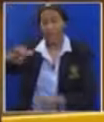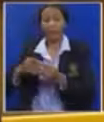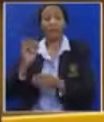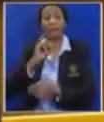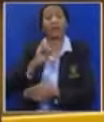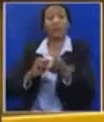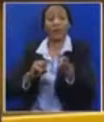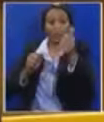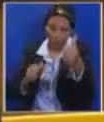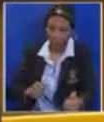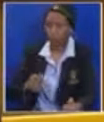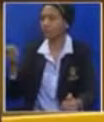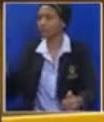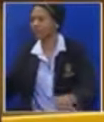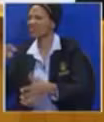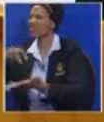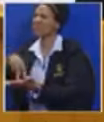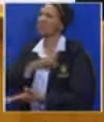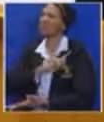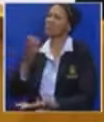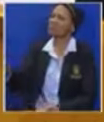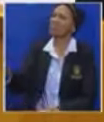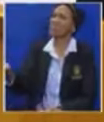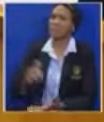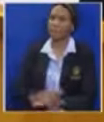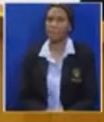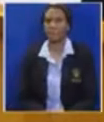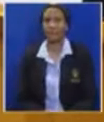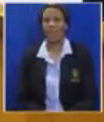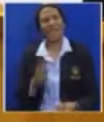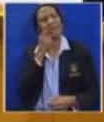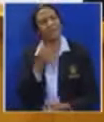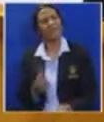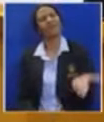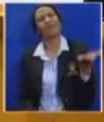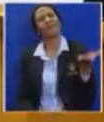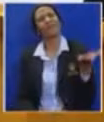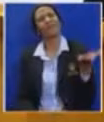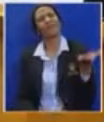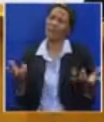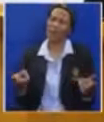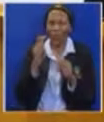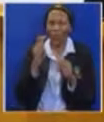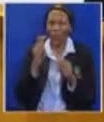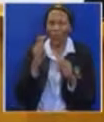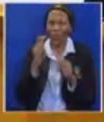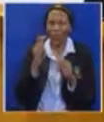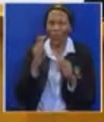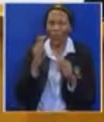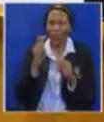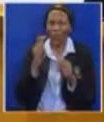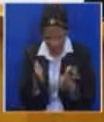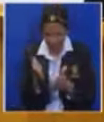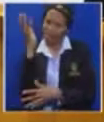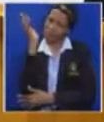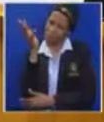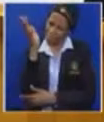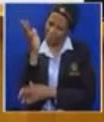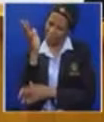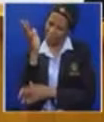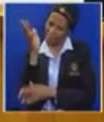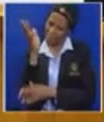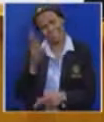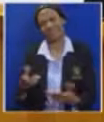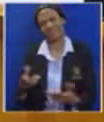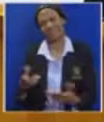please? Why are you Honorable Member? House Chair, can this man, just please, the Honorable Member, stick to his speech? Thank you,